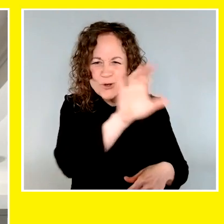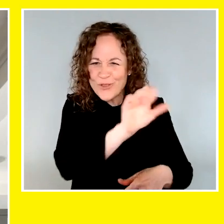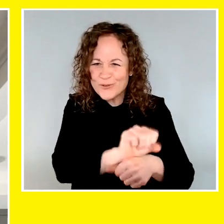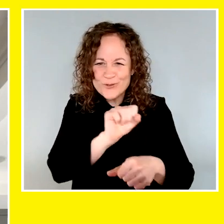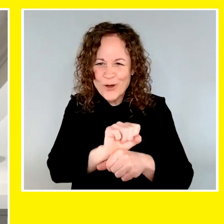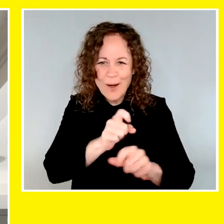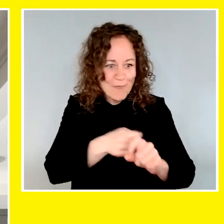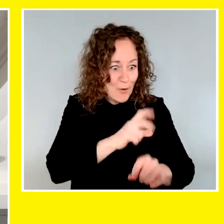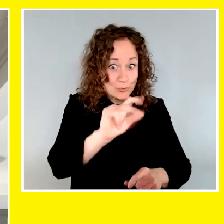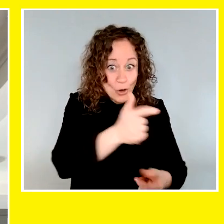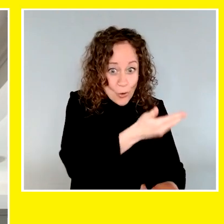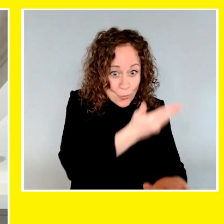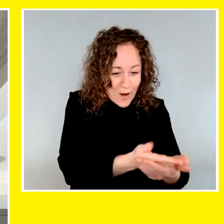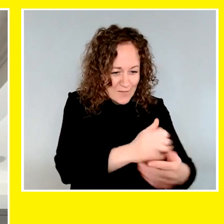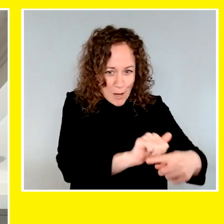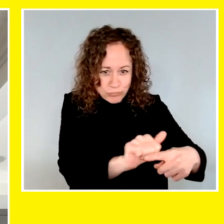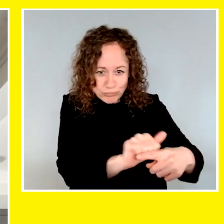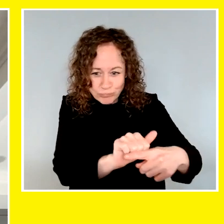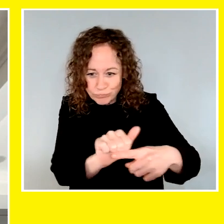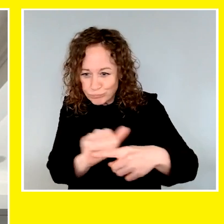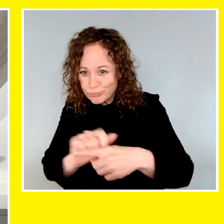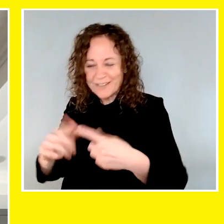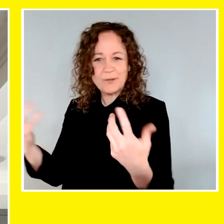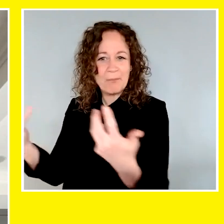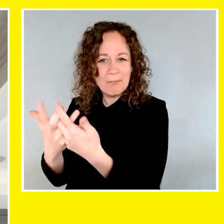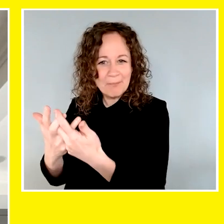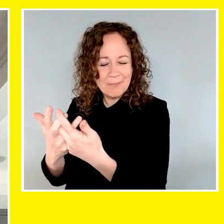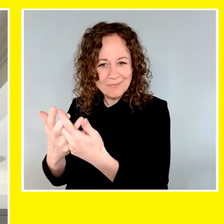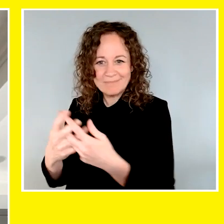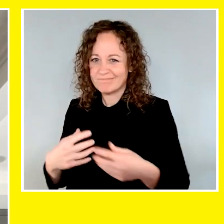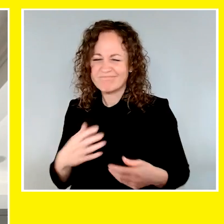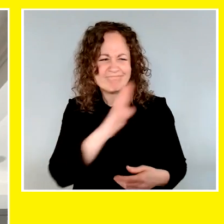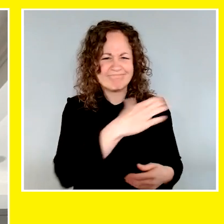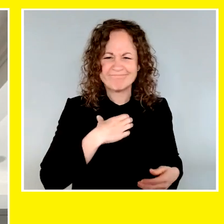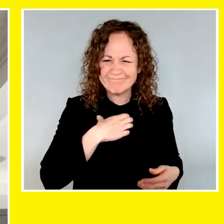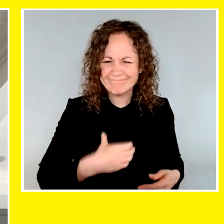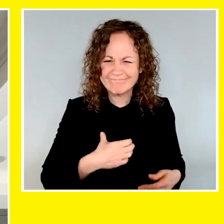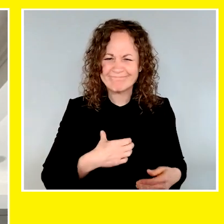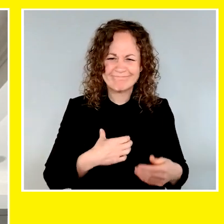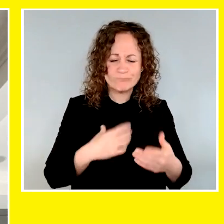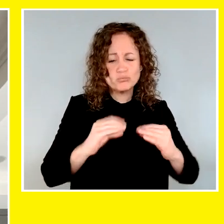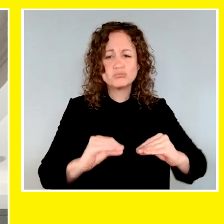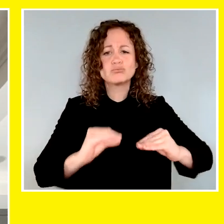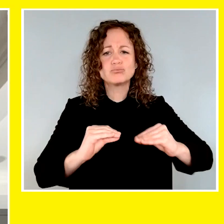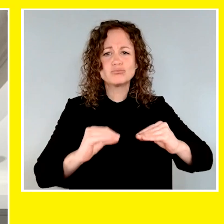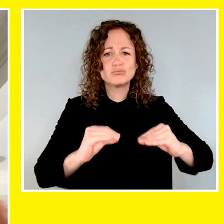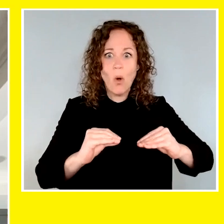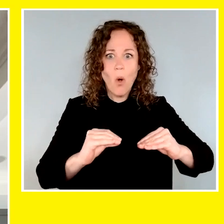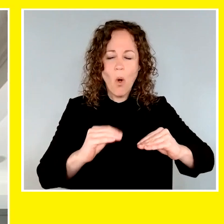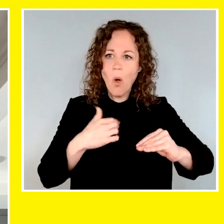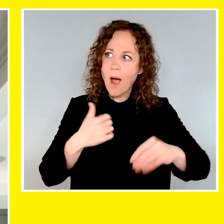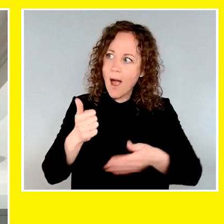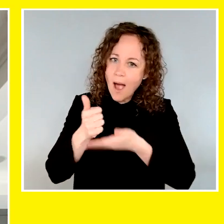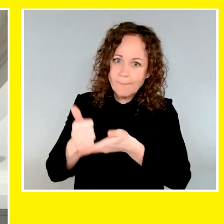finish. From the moment a puppy starts training to the day the dog is matched with a perfect partner. Their passion for what they do goes beyond teaching guide dogs